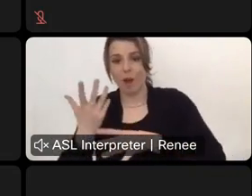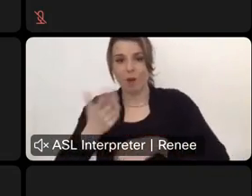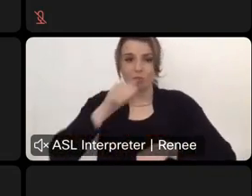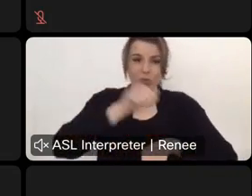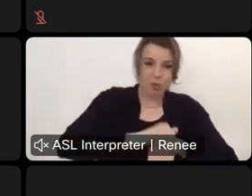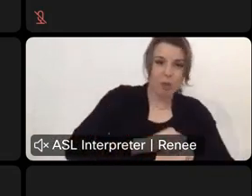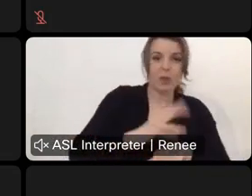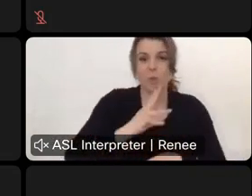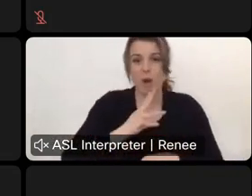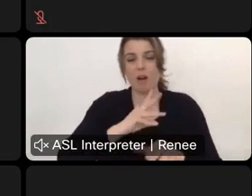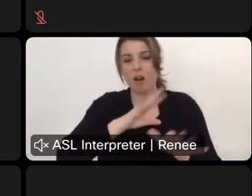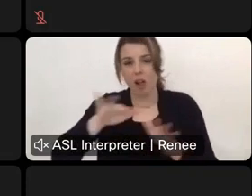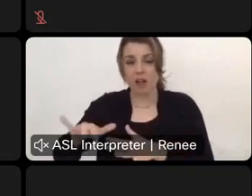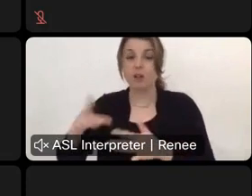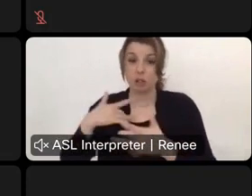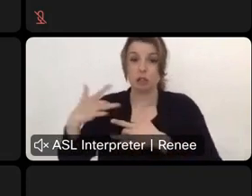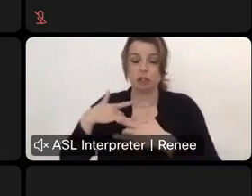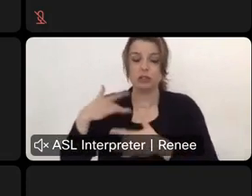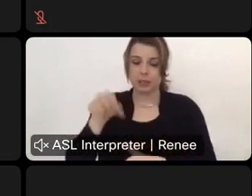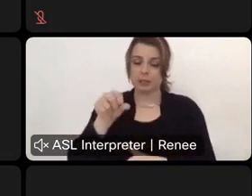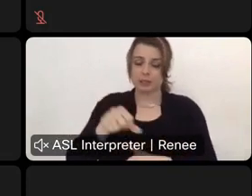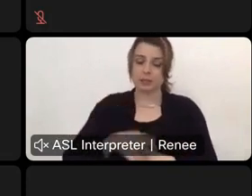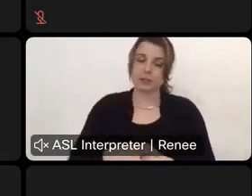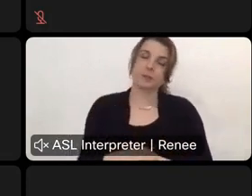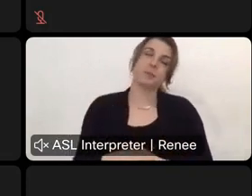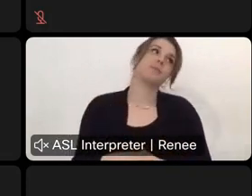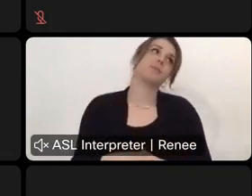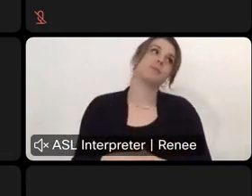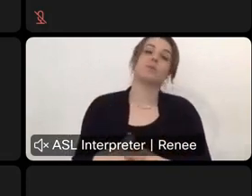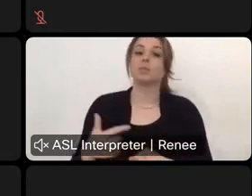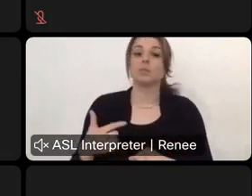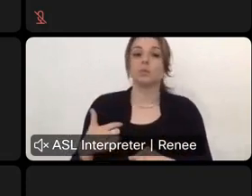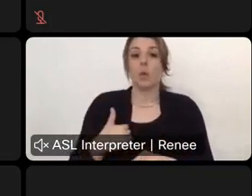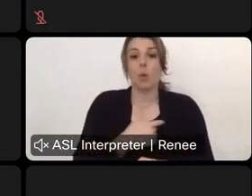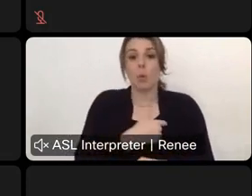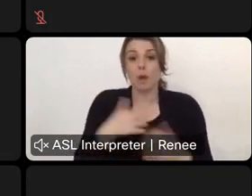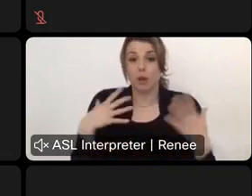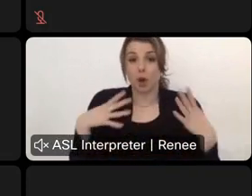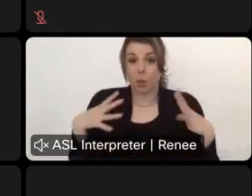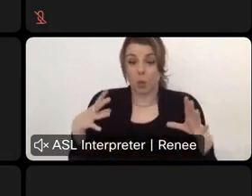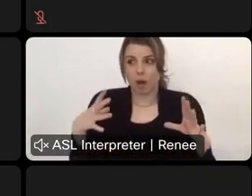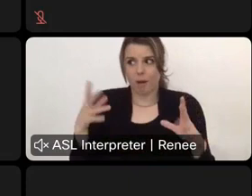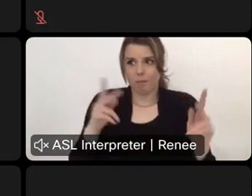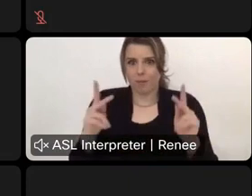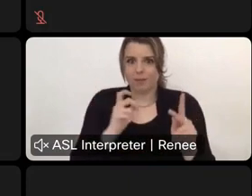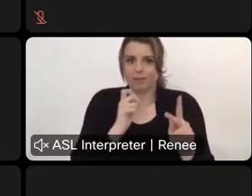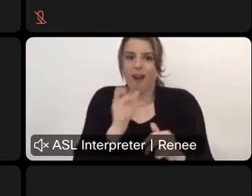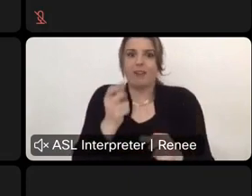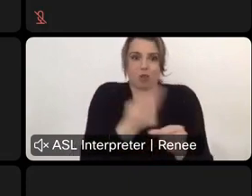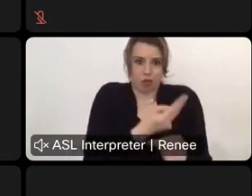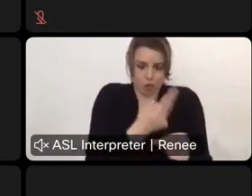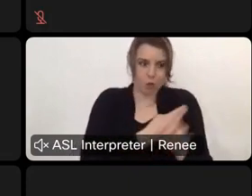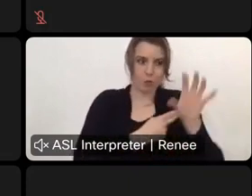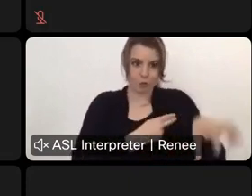concern and we don't necessarily want to defer people from using them in state parks, but the last,